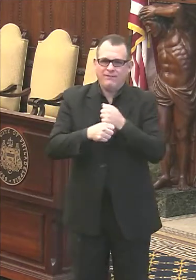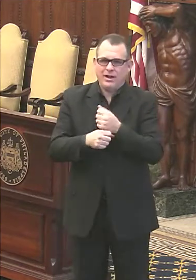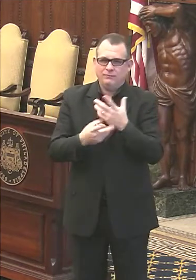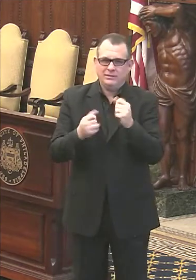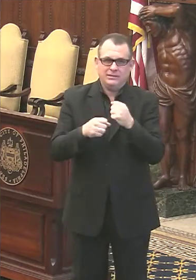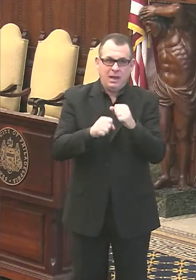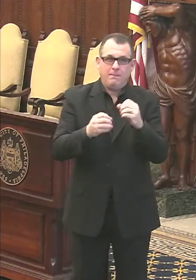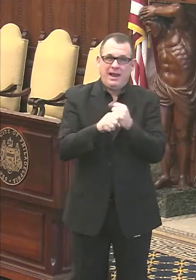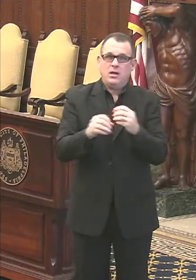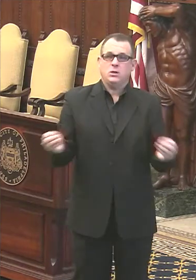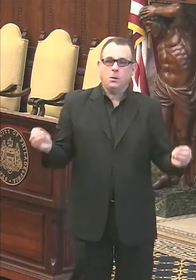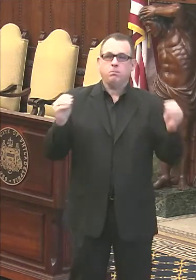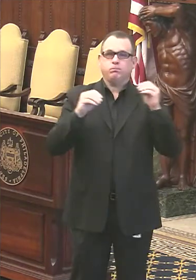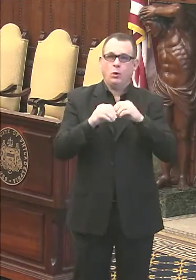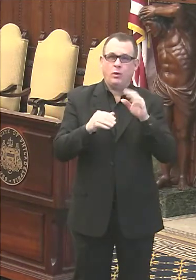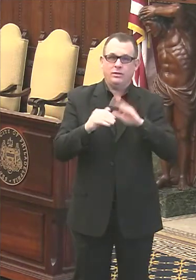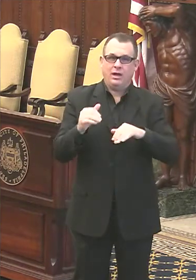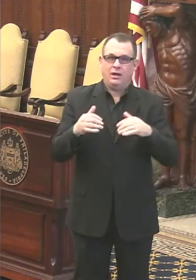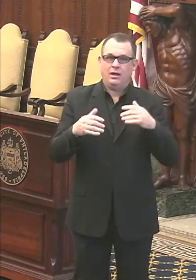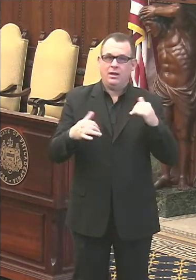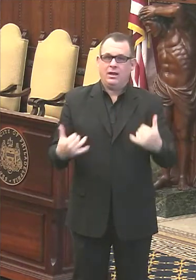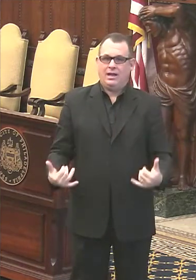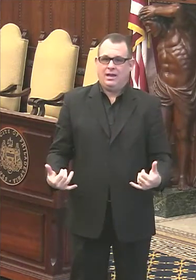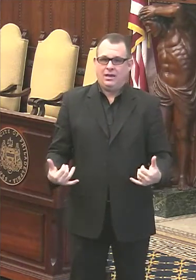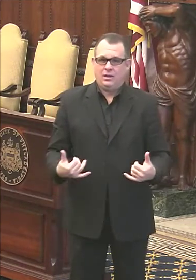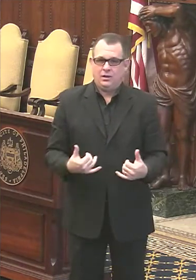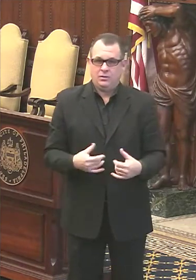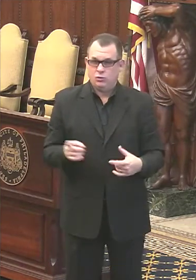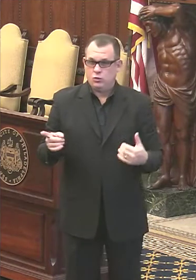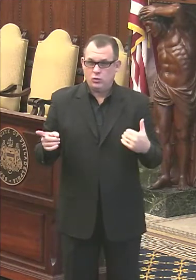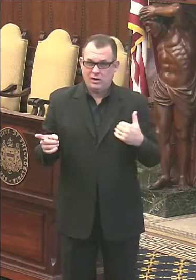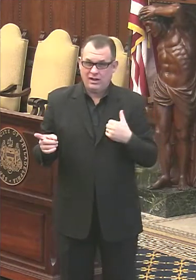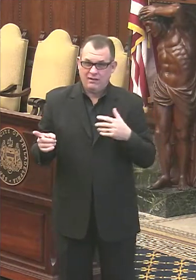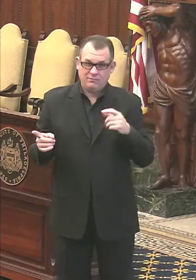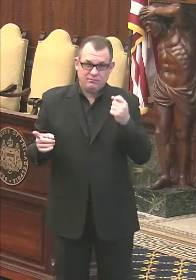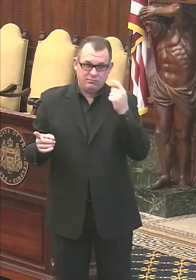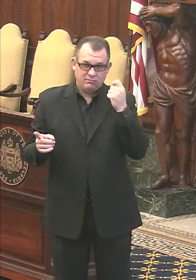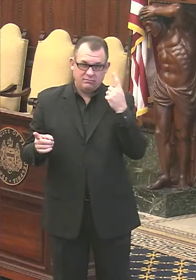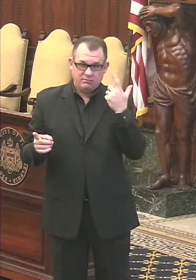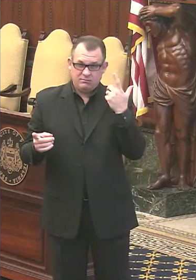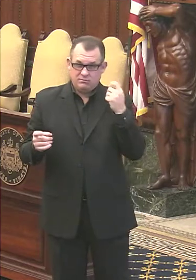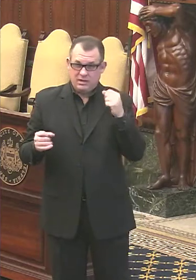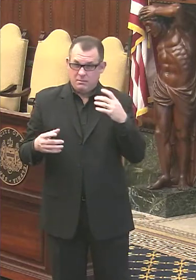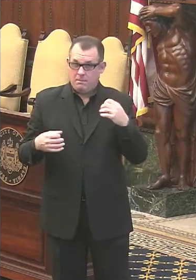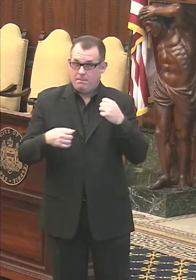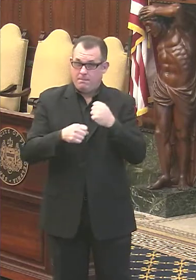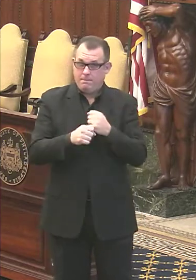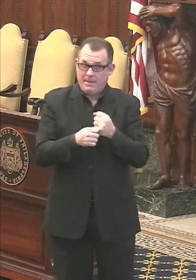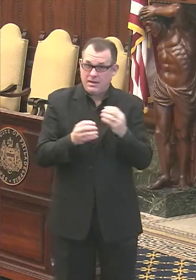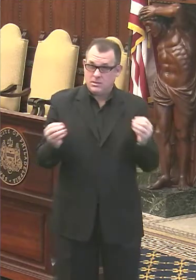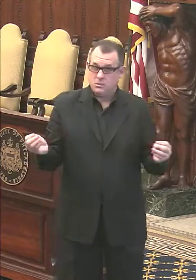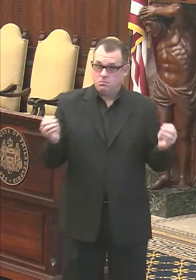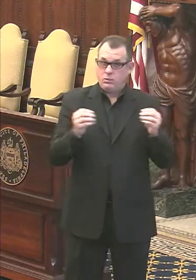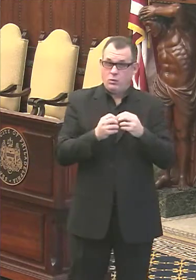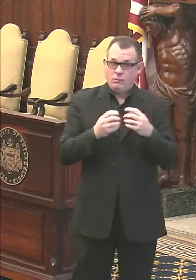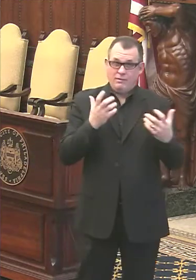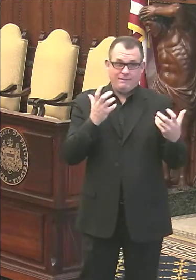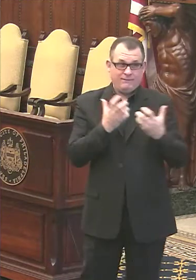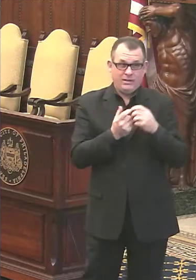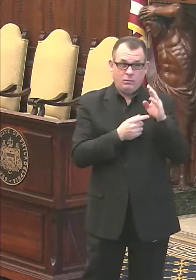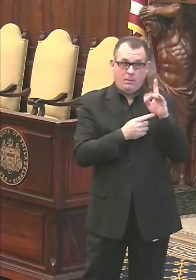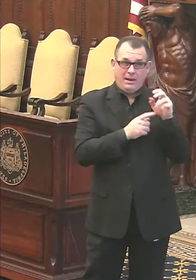than what they're pushing out right now. Do you have some sense that they can upgrade it in some way, or at least fit what Biden seems to want to do?